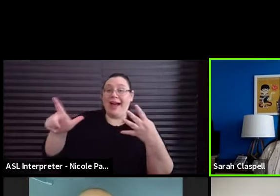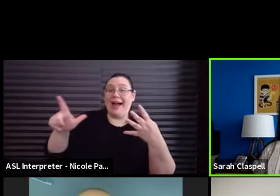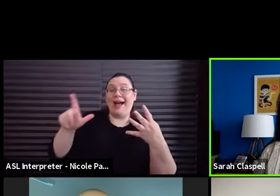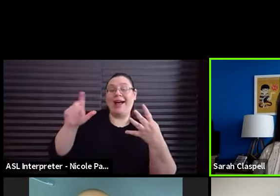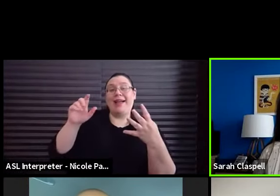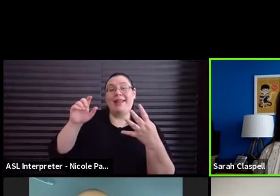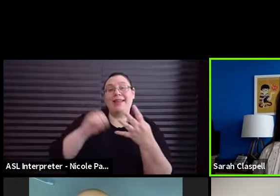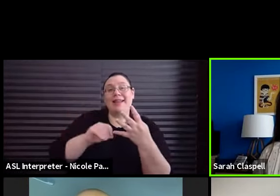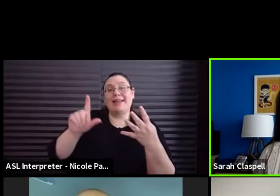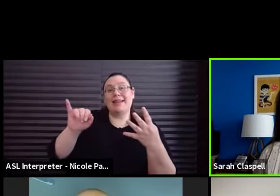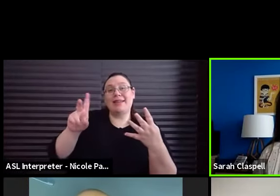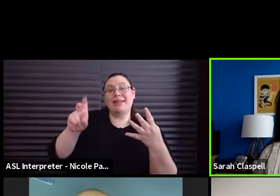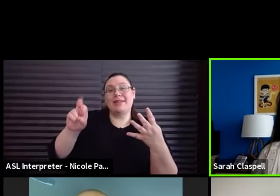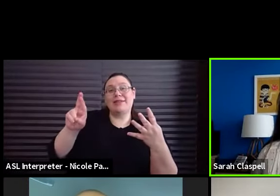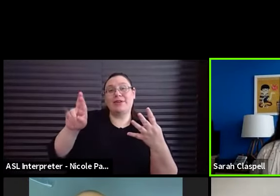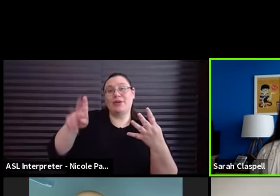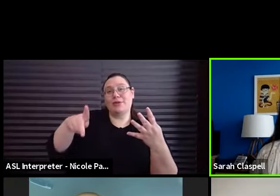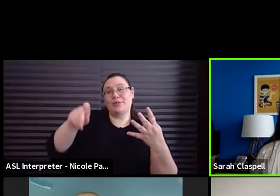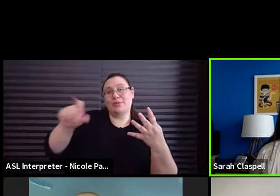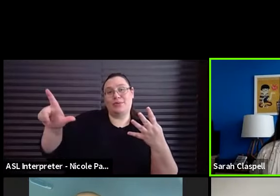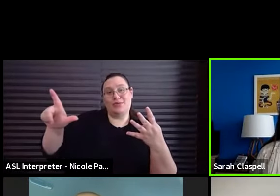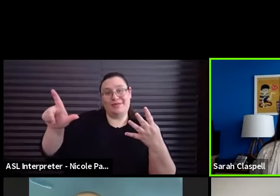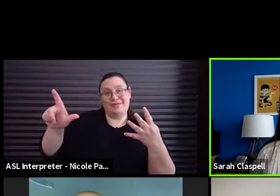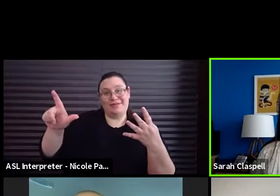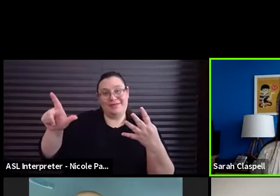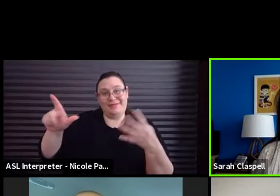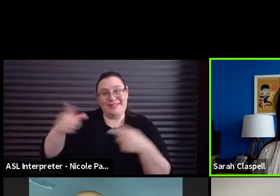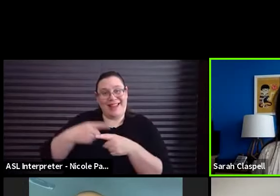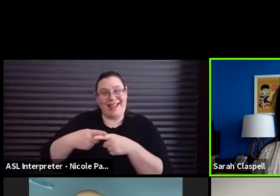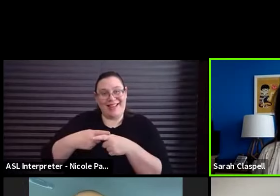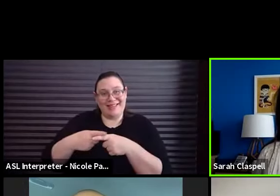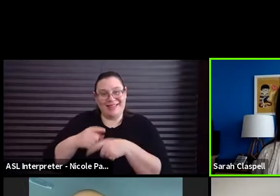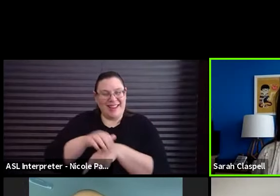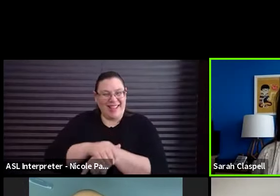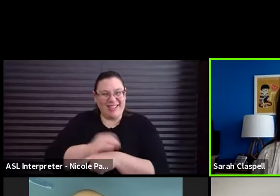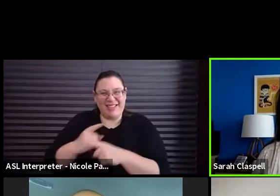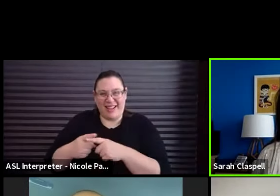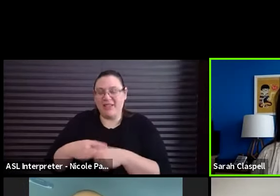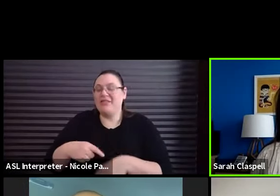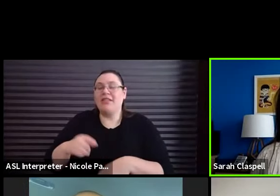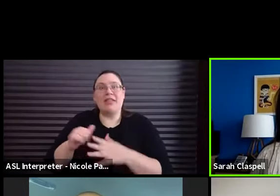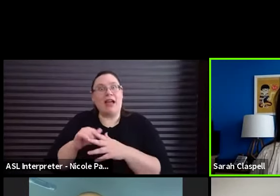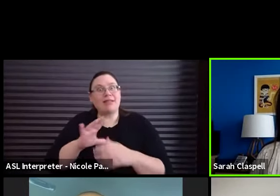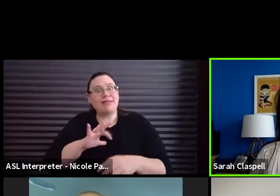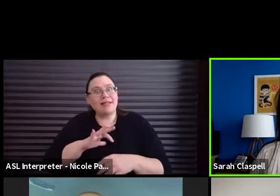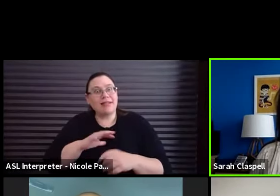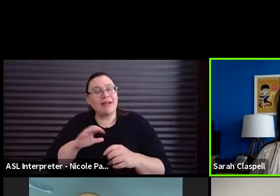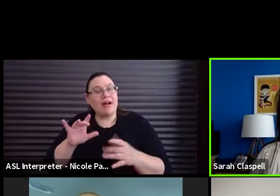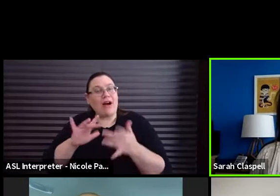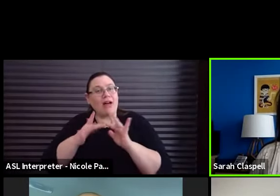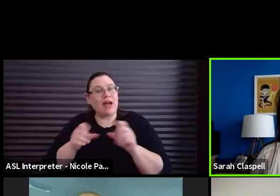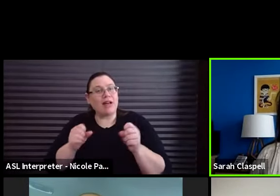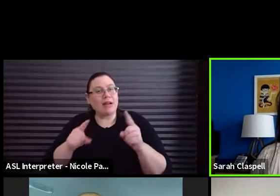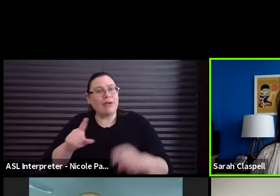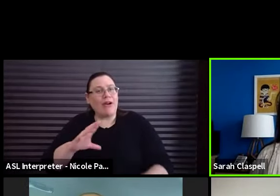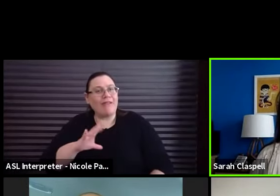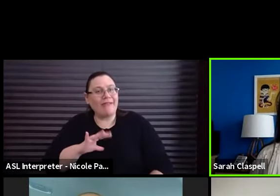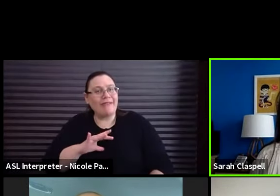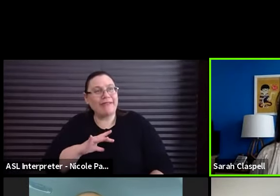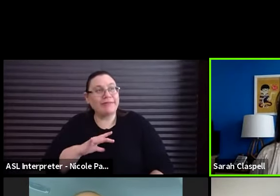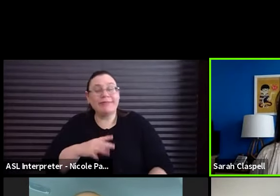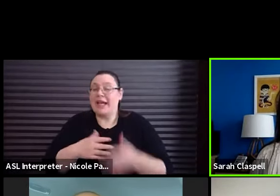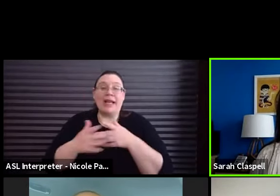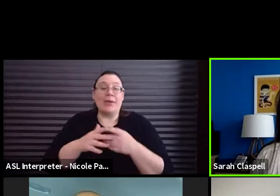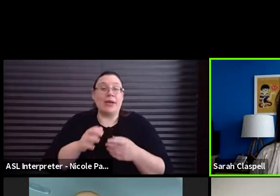Liverpool. So that's the magic of online improv, everybody. Anyway, Brent,